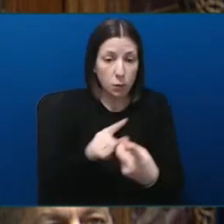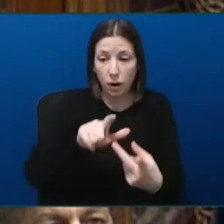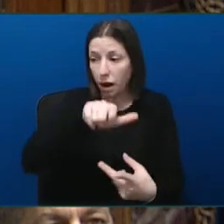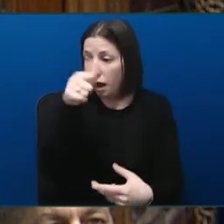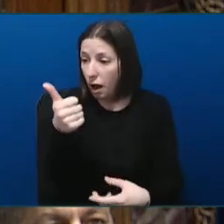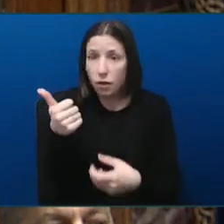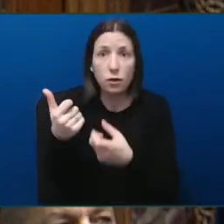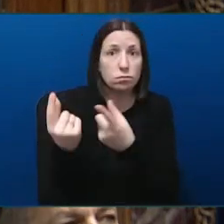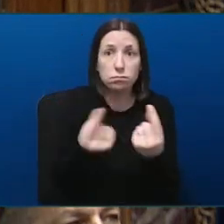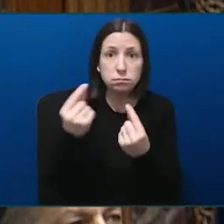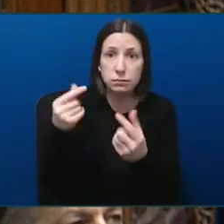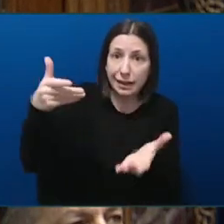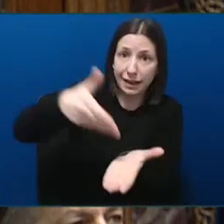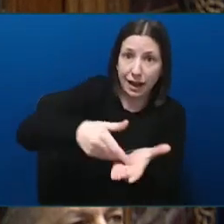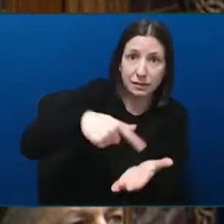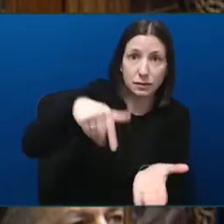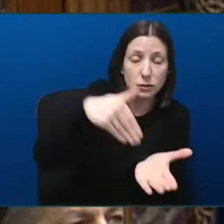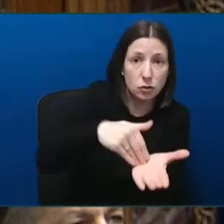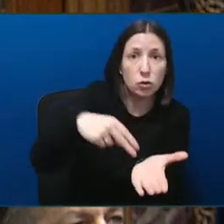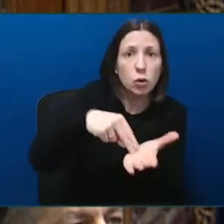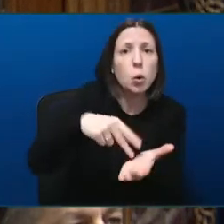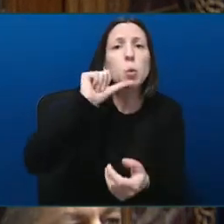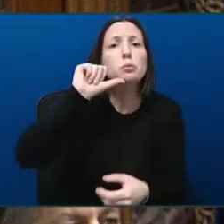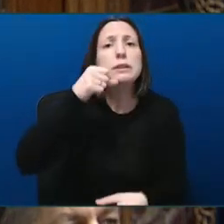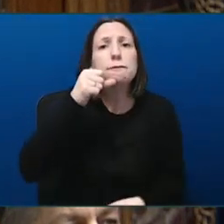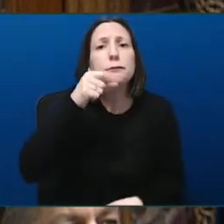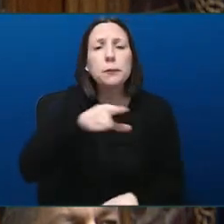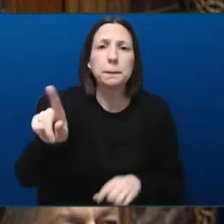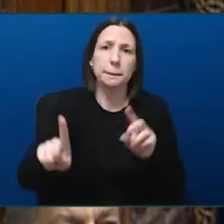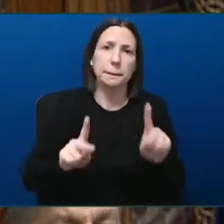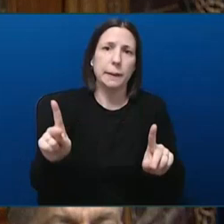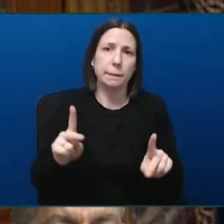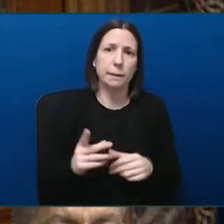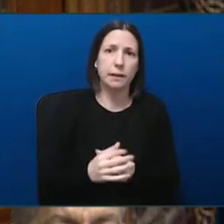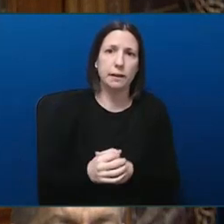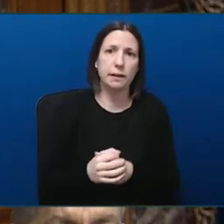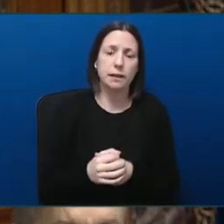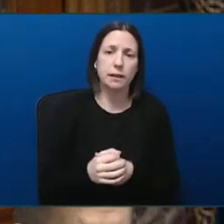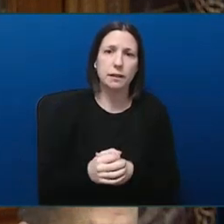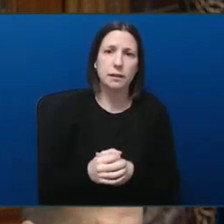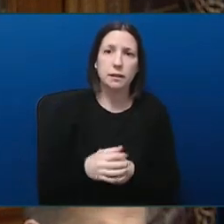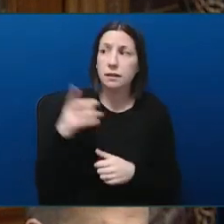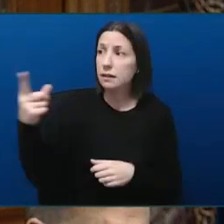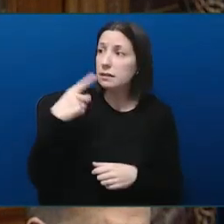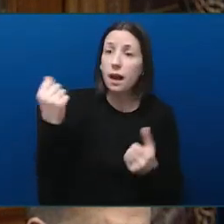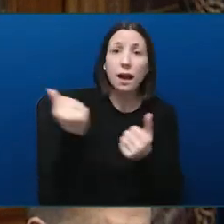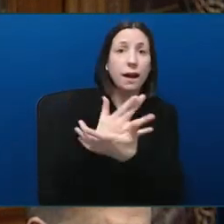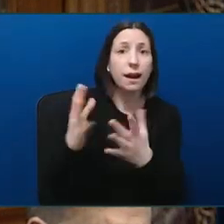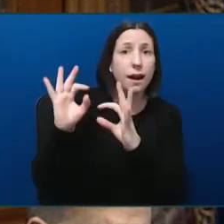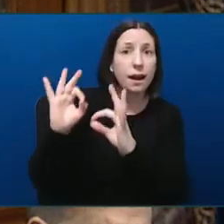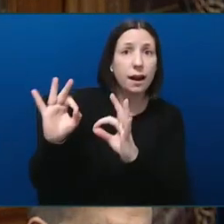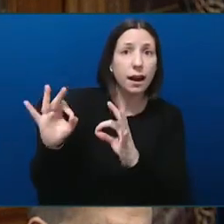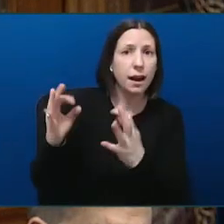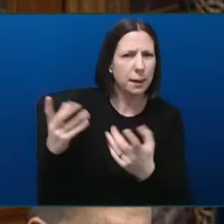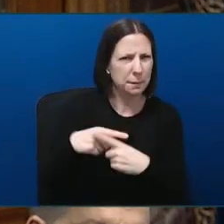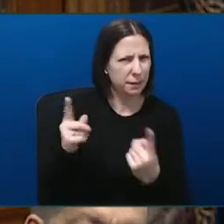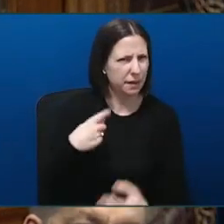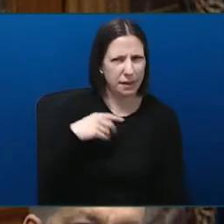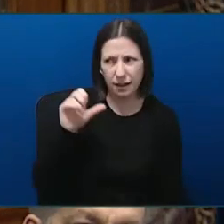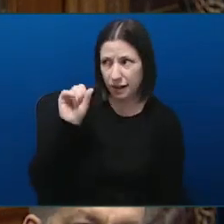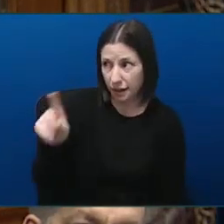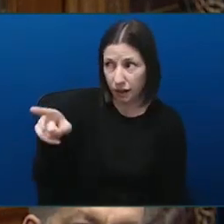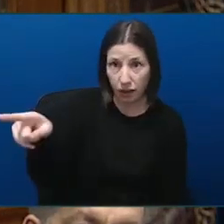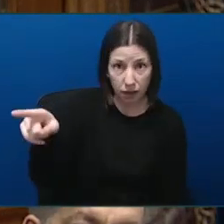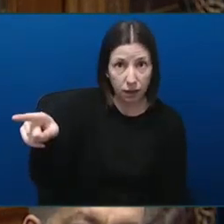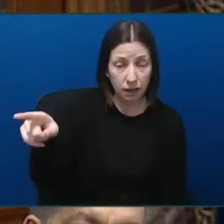But that is not what people are experiencing. My question through you, Honourable Speaker, is to the Minister of Health. Will he agree